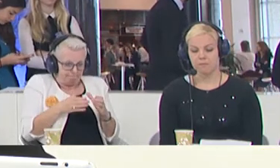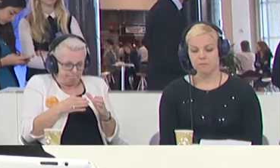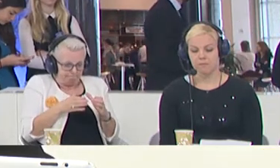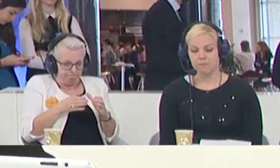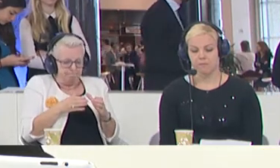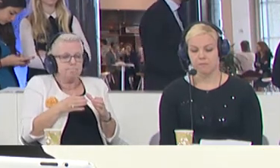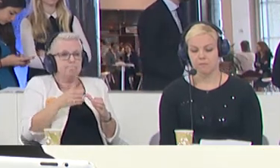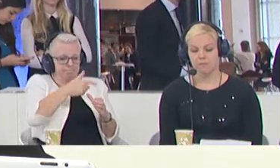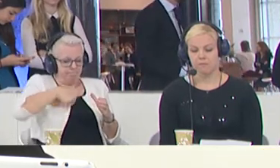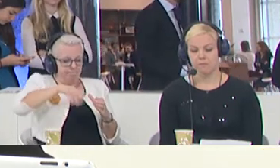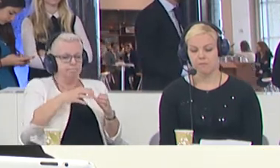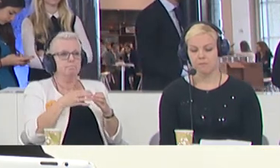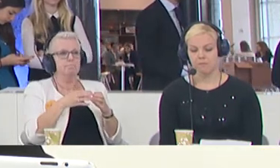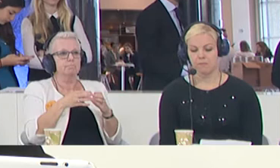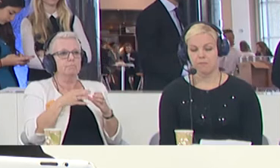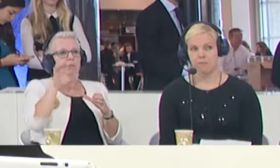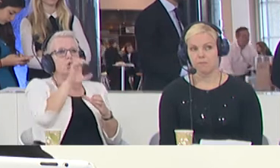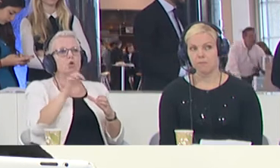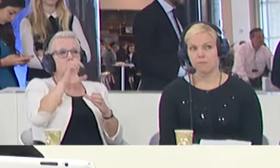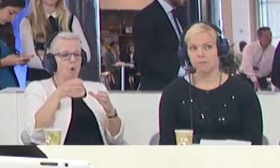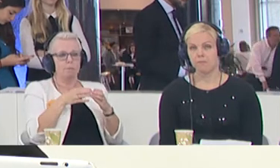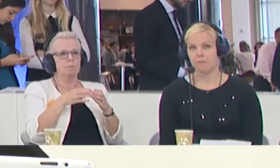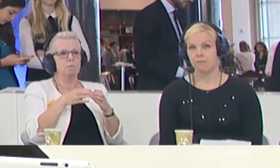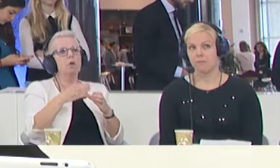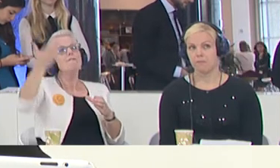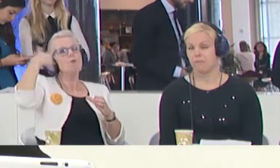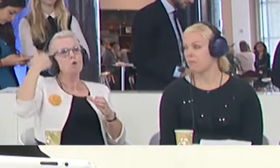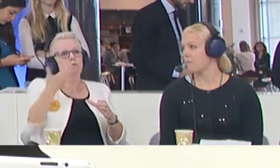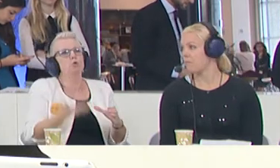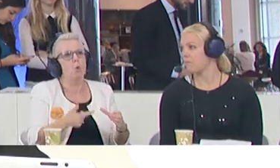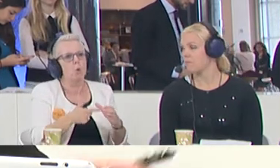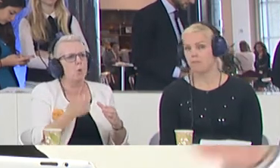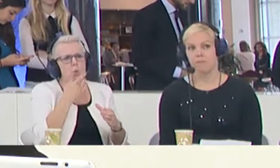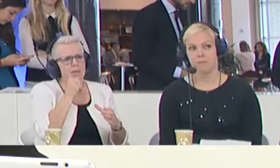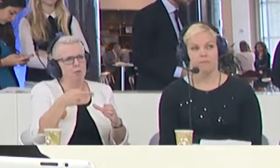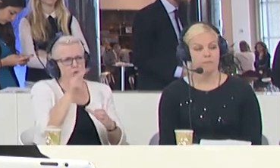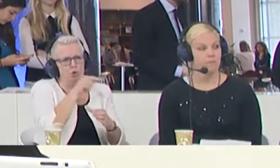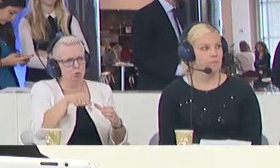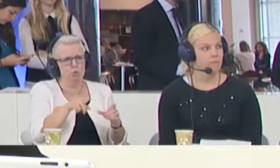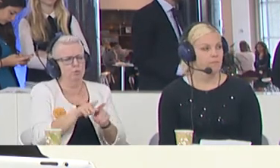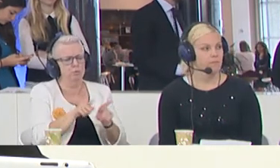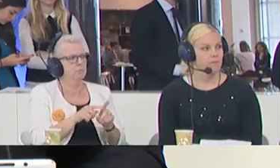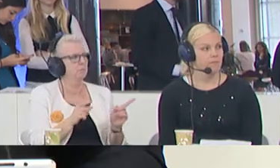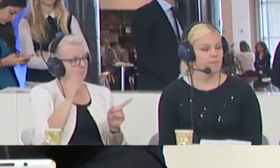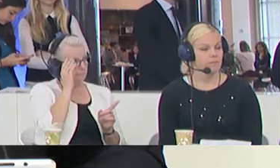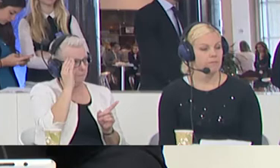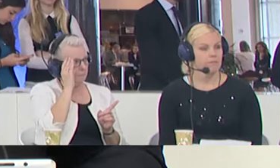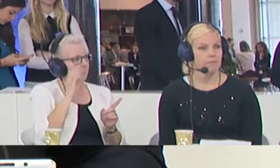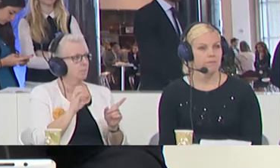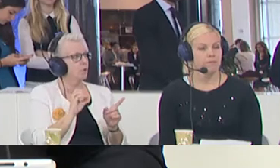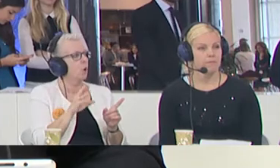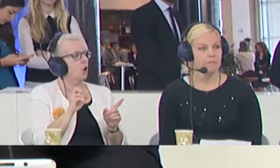And that leads to a kind of Europe that we have known in the past. Okay. And we don't want that again. Victor Orban, Scott Keller,